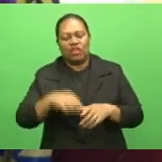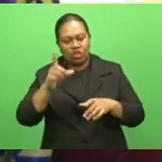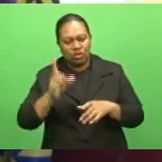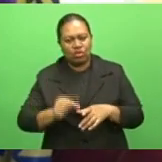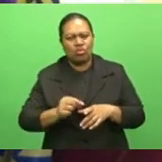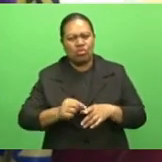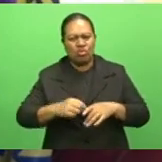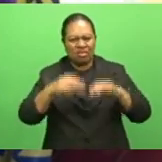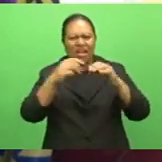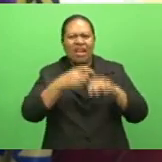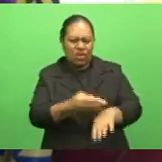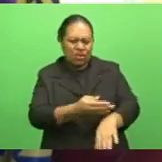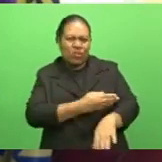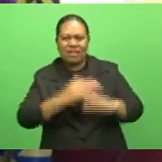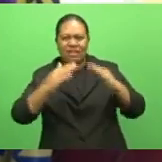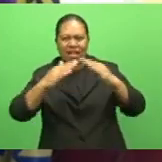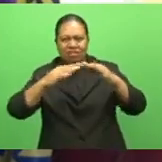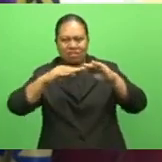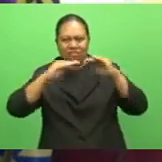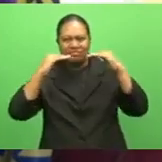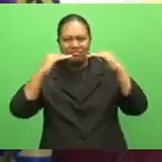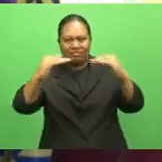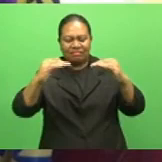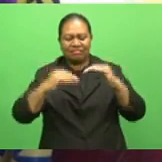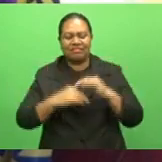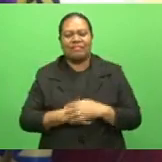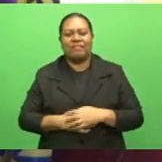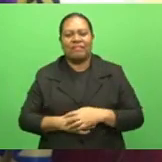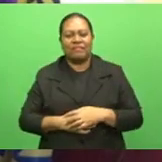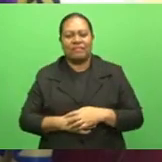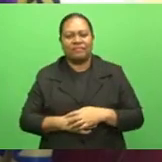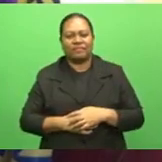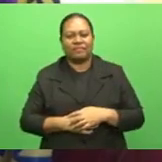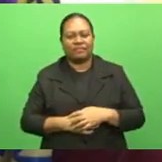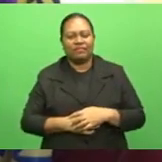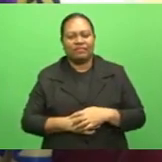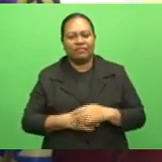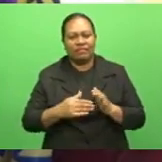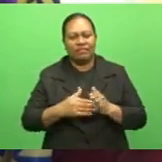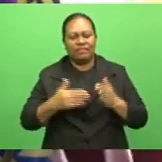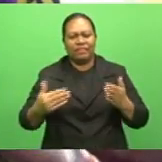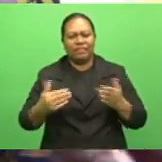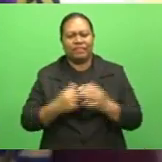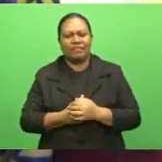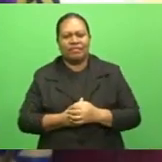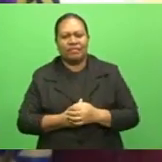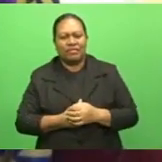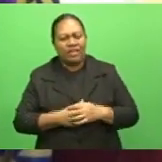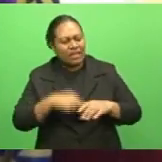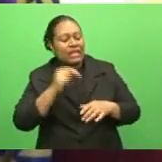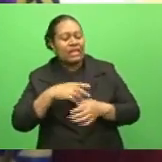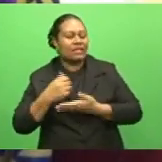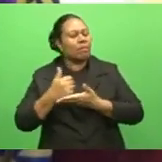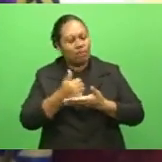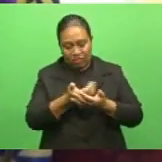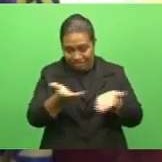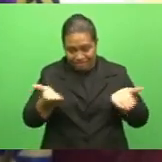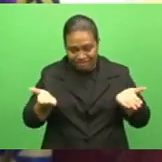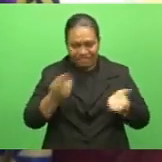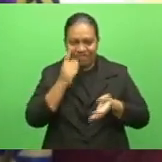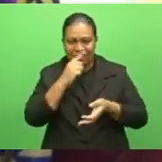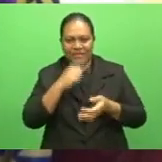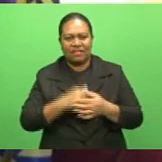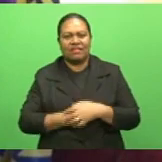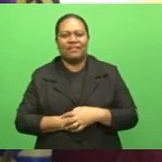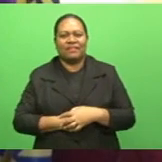in partnership with Waisca. But in return, we need some support from you people as well, because